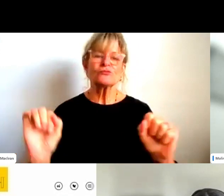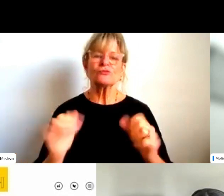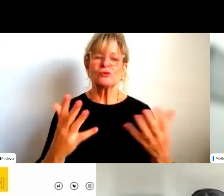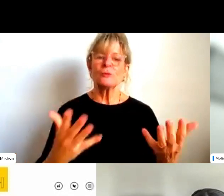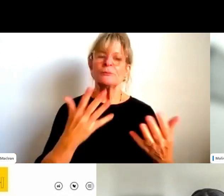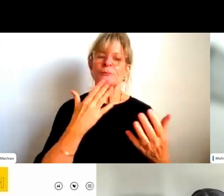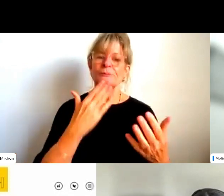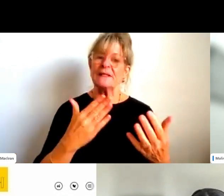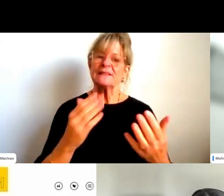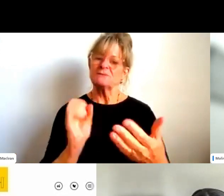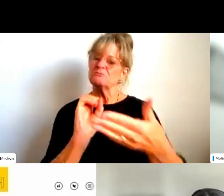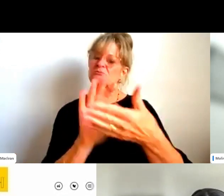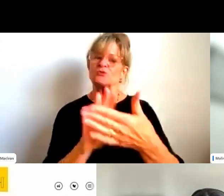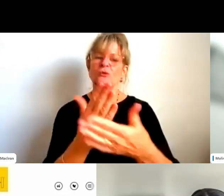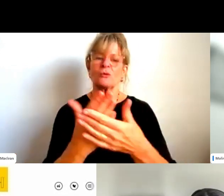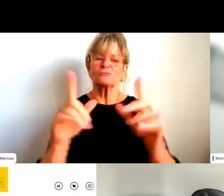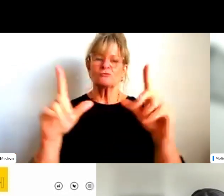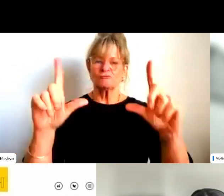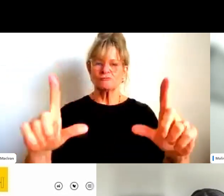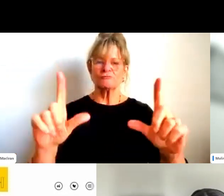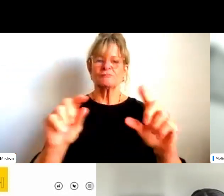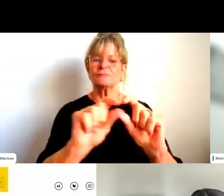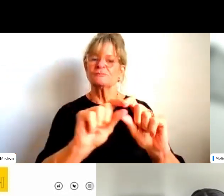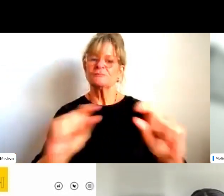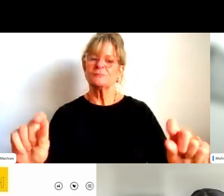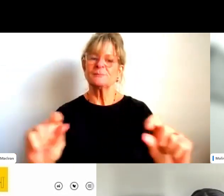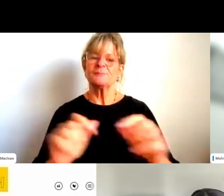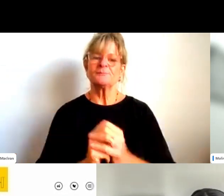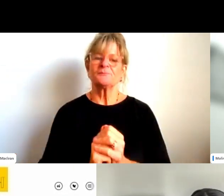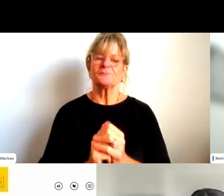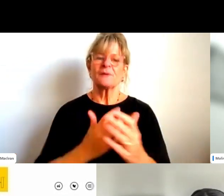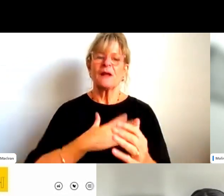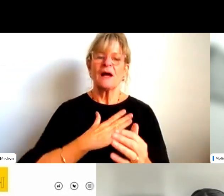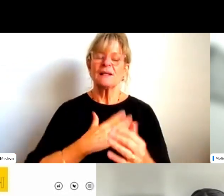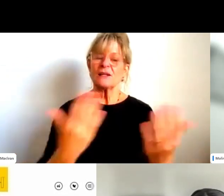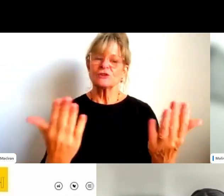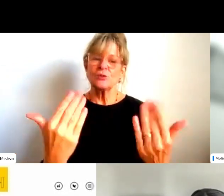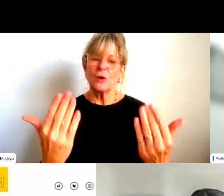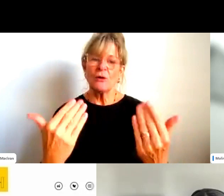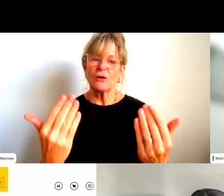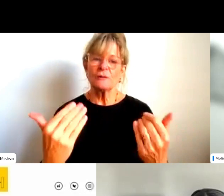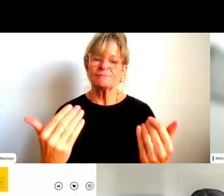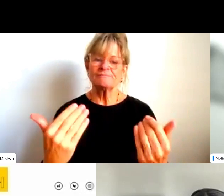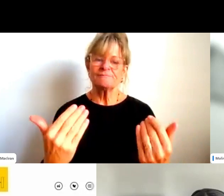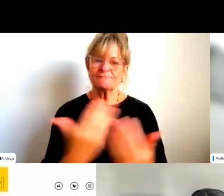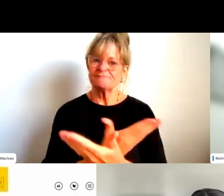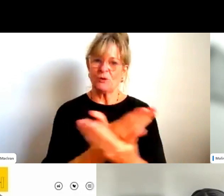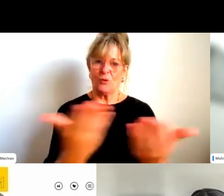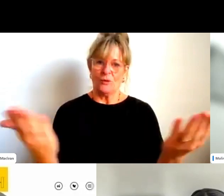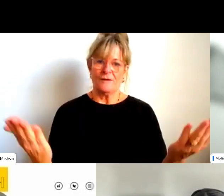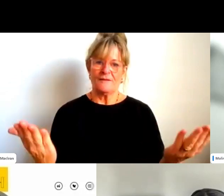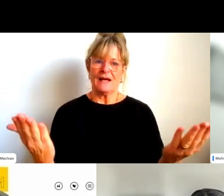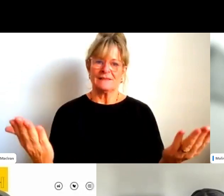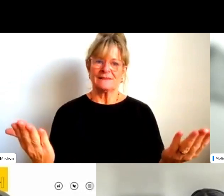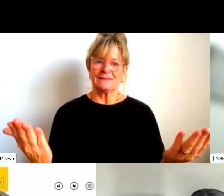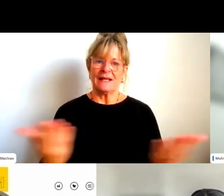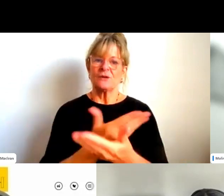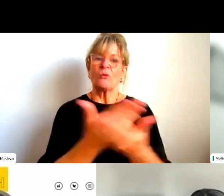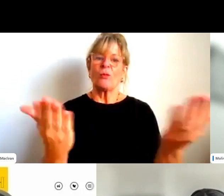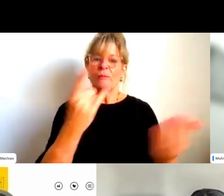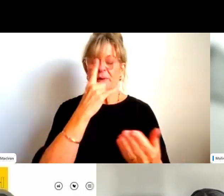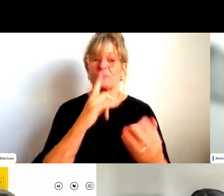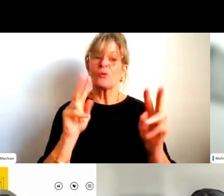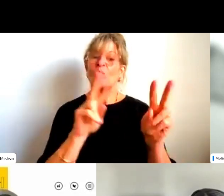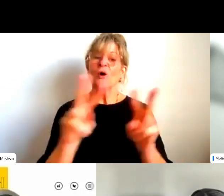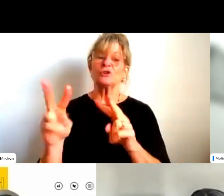put that in the chat for us. And I'd officially like to welcome all of us and to all of you to the Office for Women in Sport and Recreation's